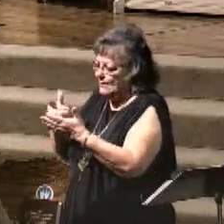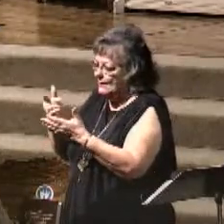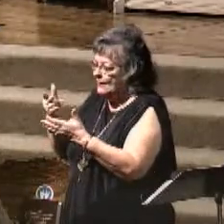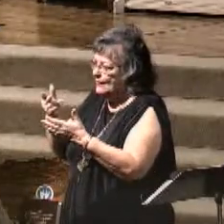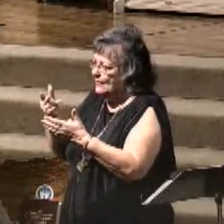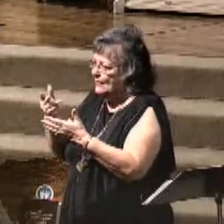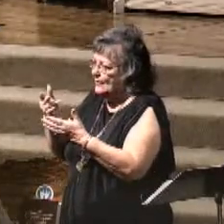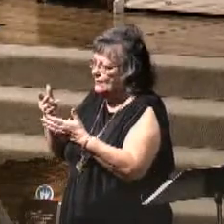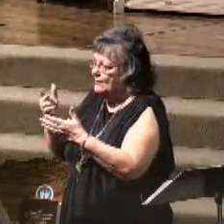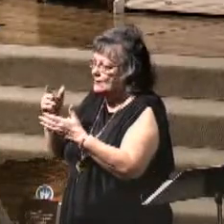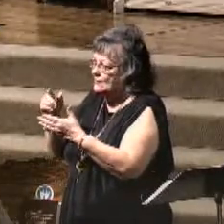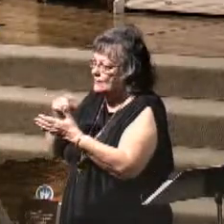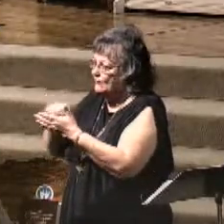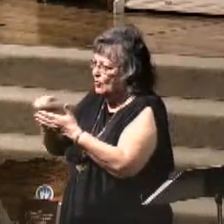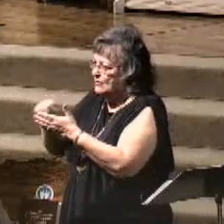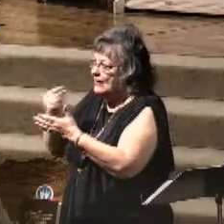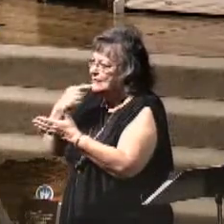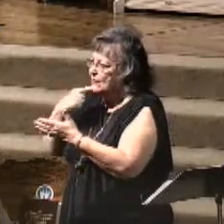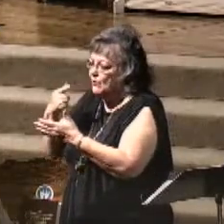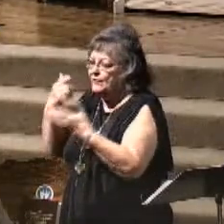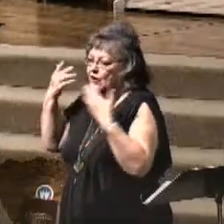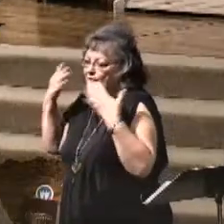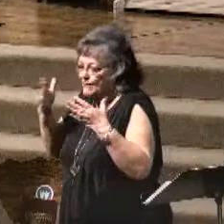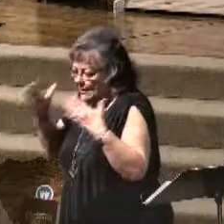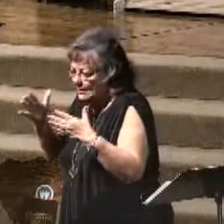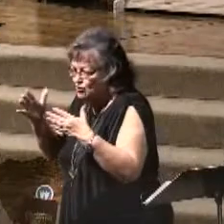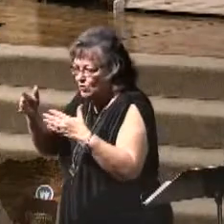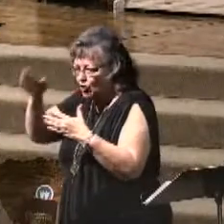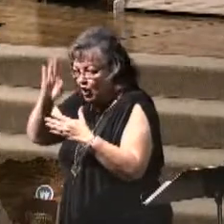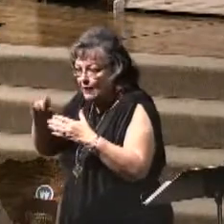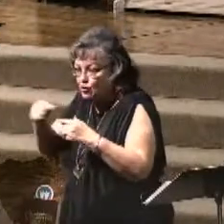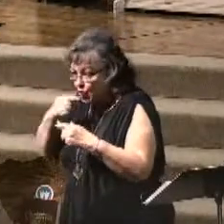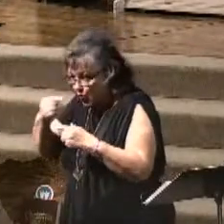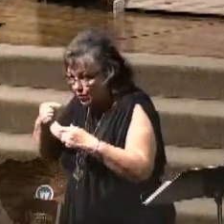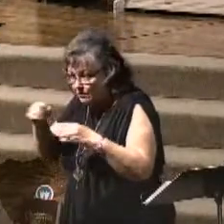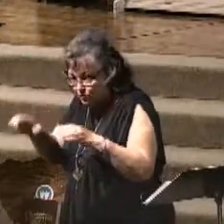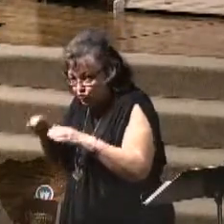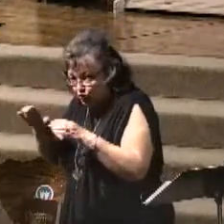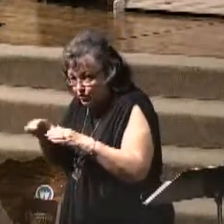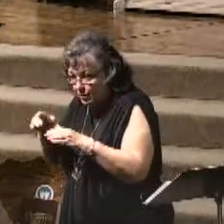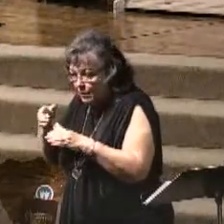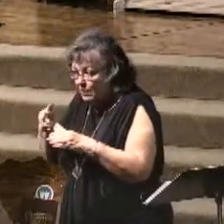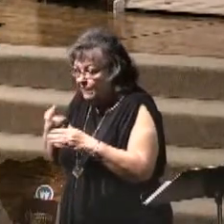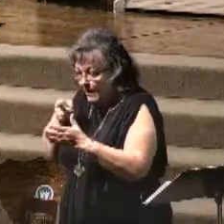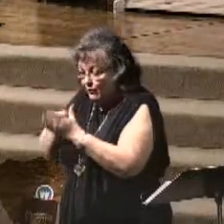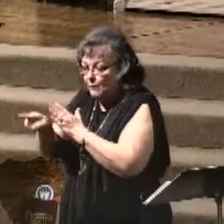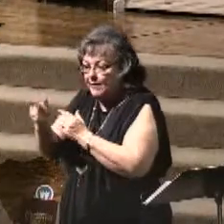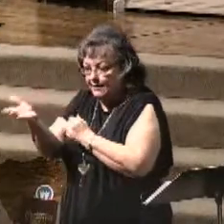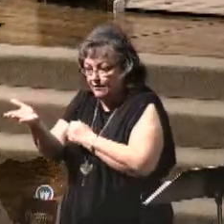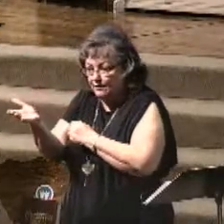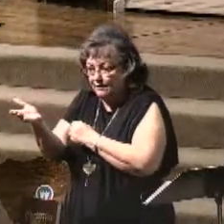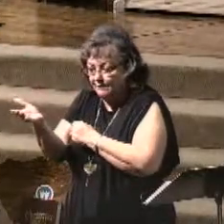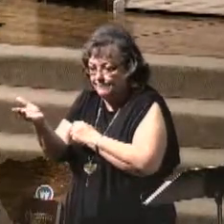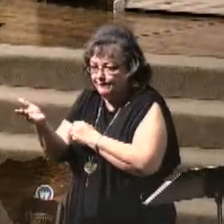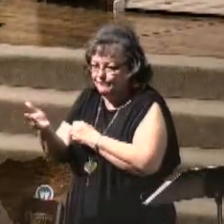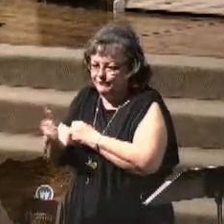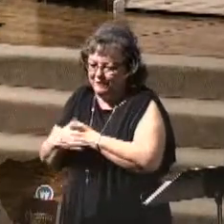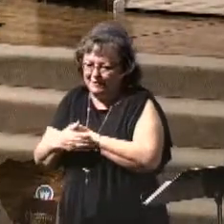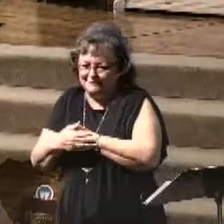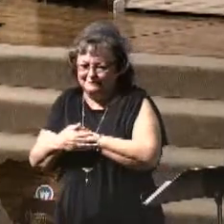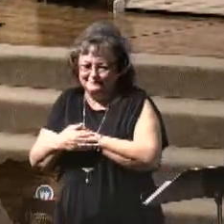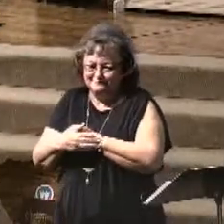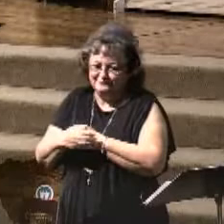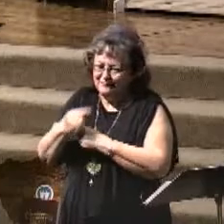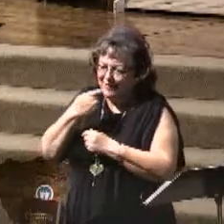they have completed, when they have done what God told them to do, that they will be killed. Let me tell you something